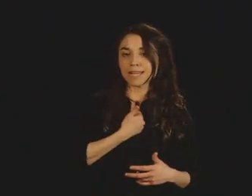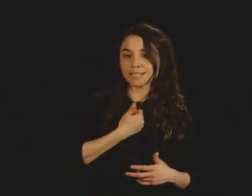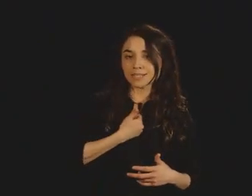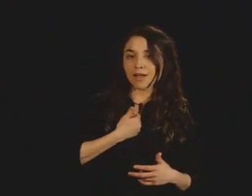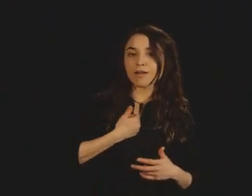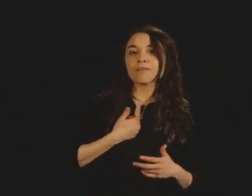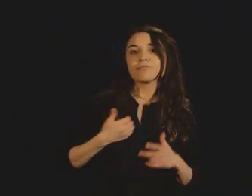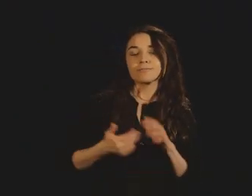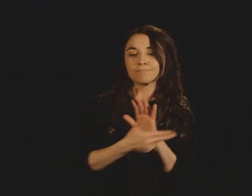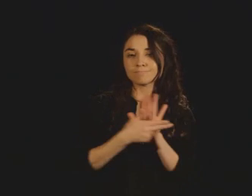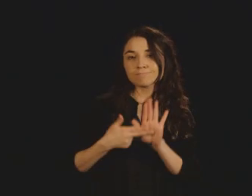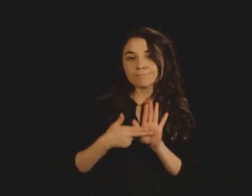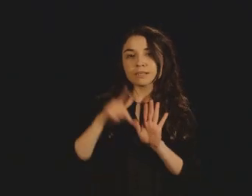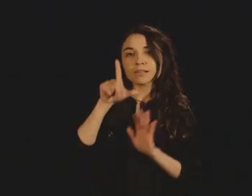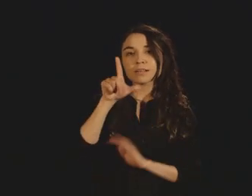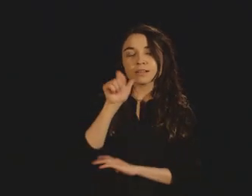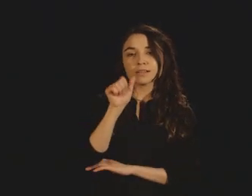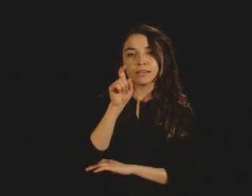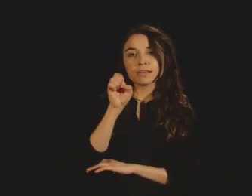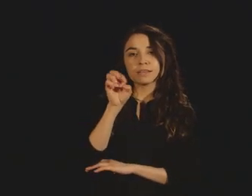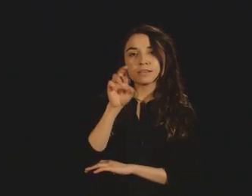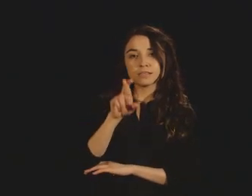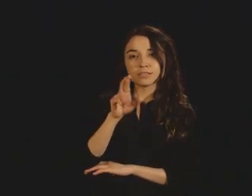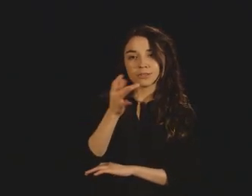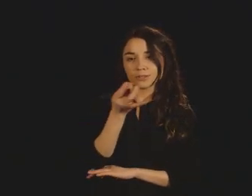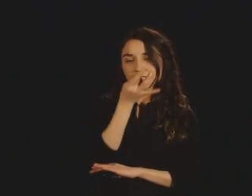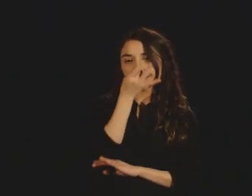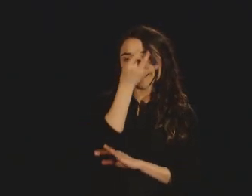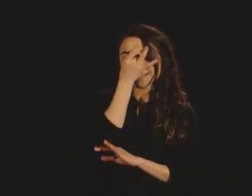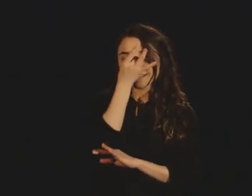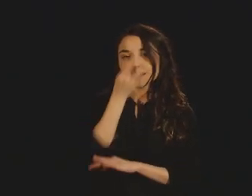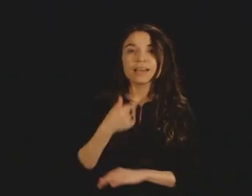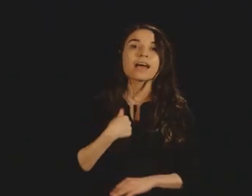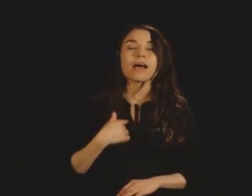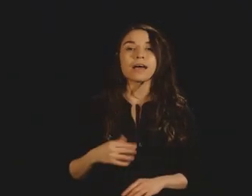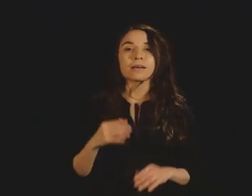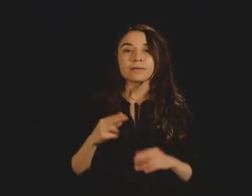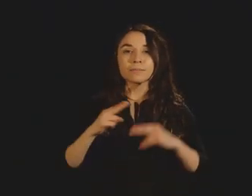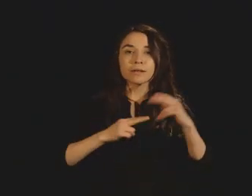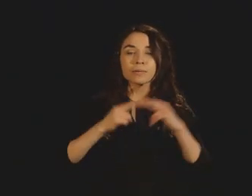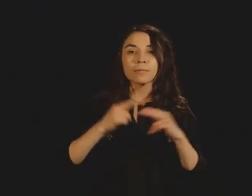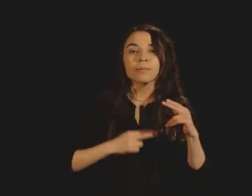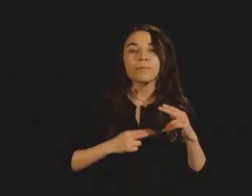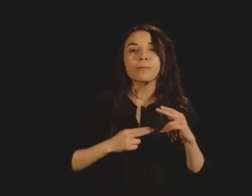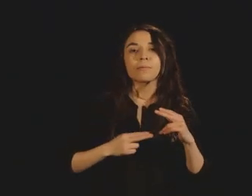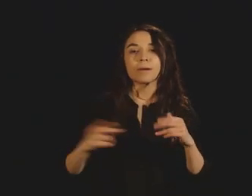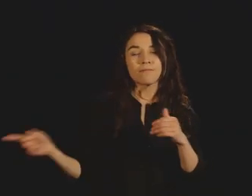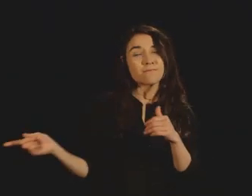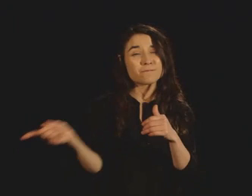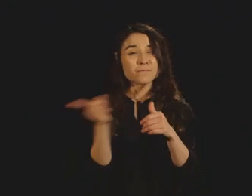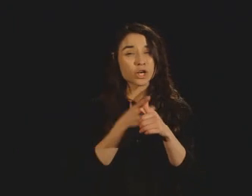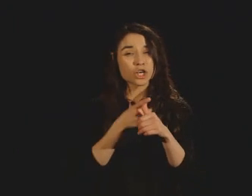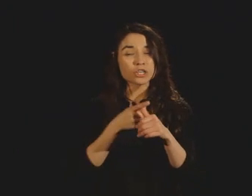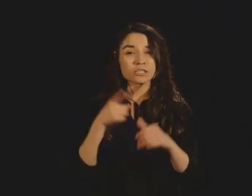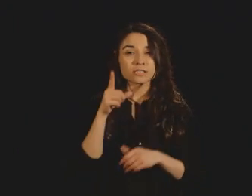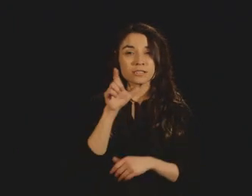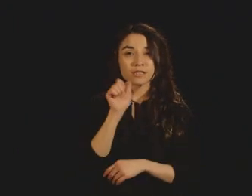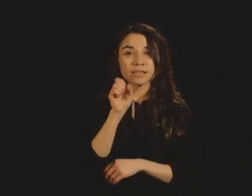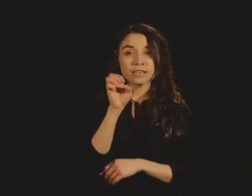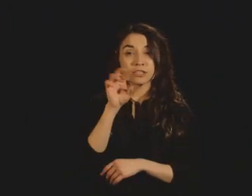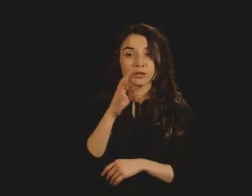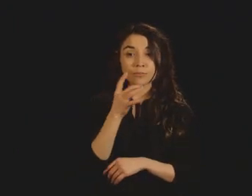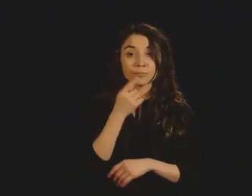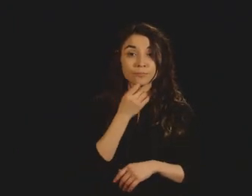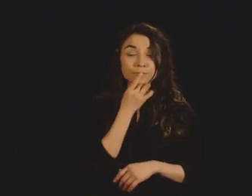first laser when I was 23 years old in graduate school, I've been building and working with them ever since for a number of decades.